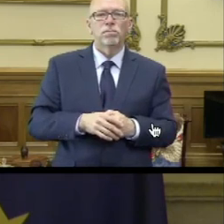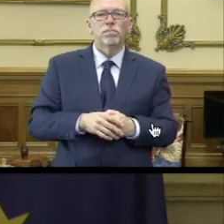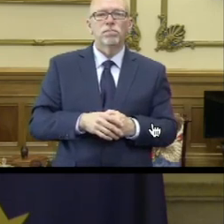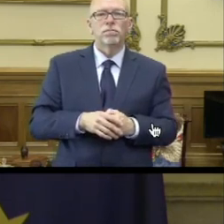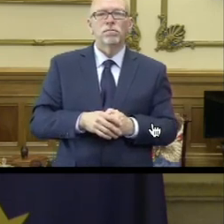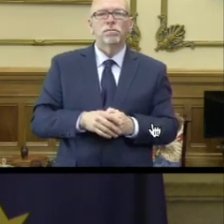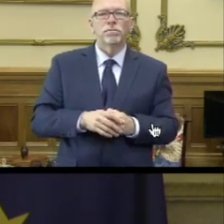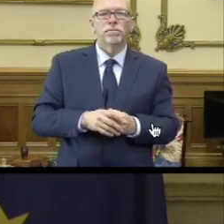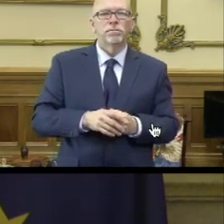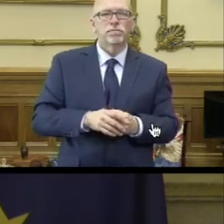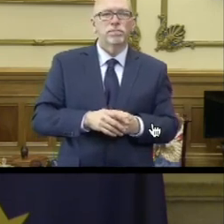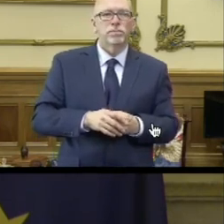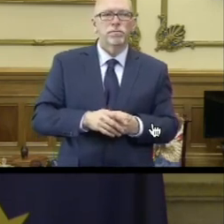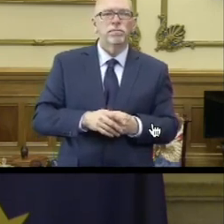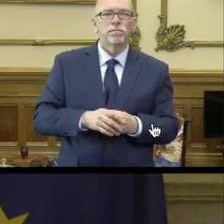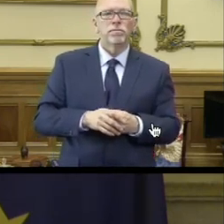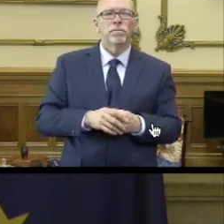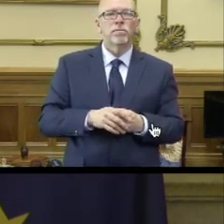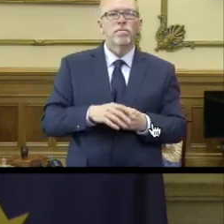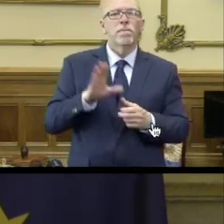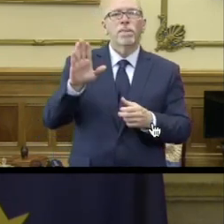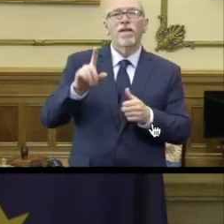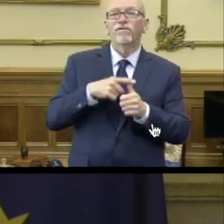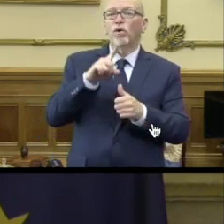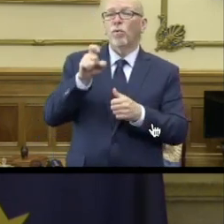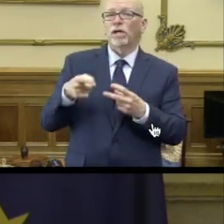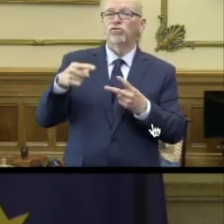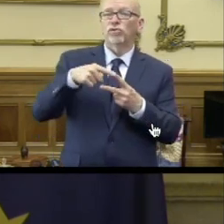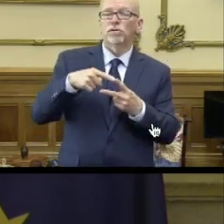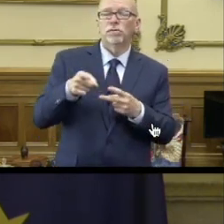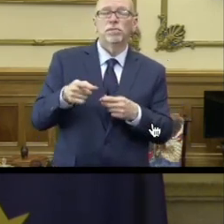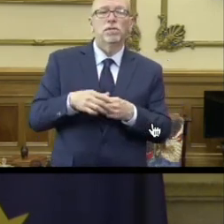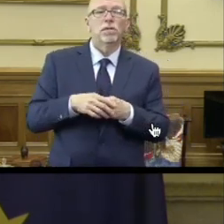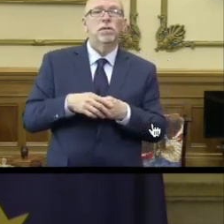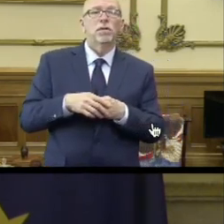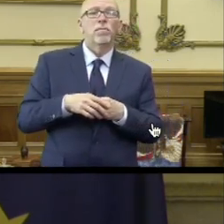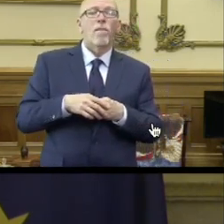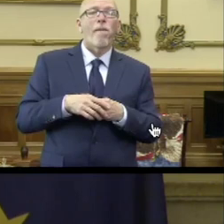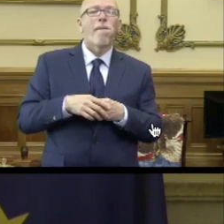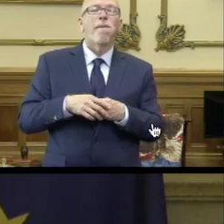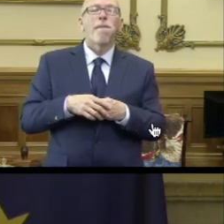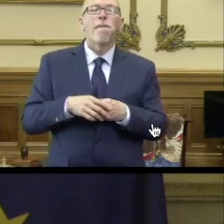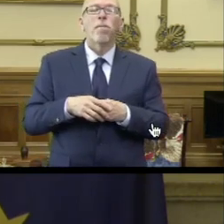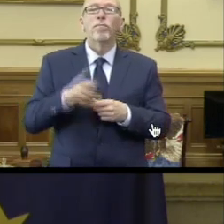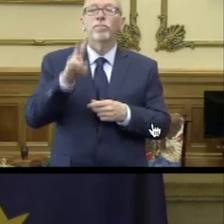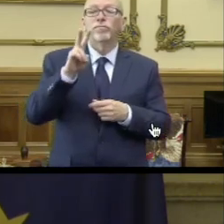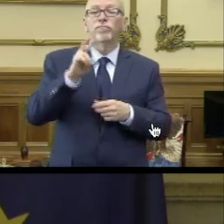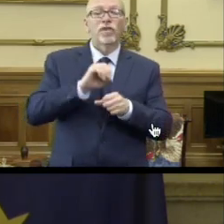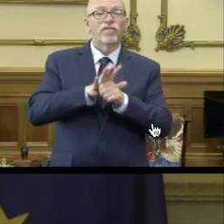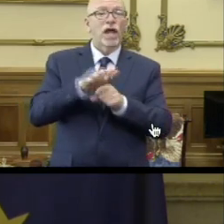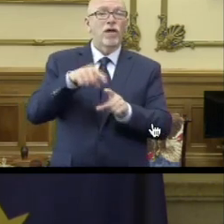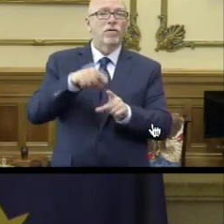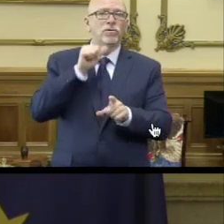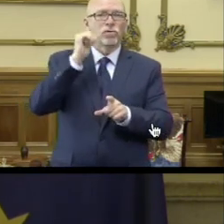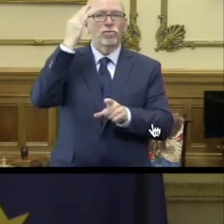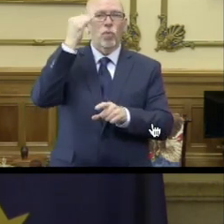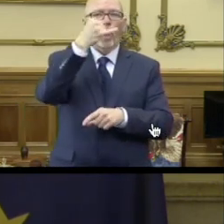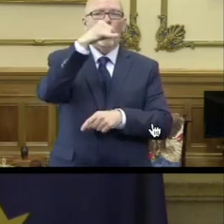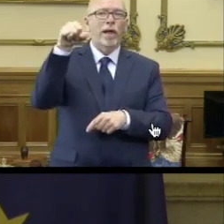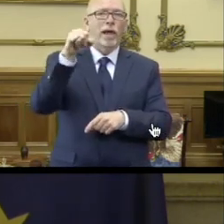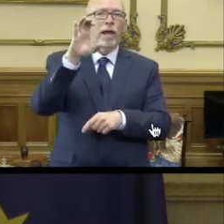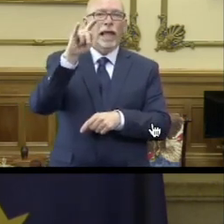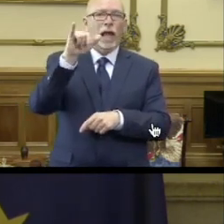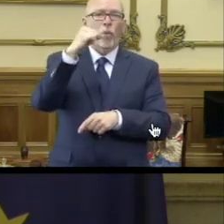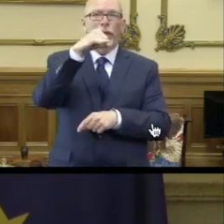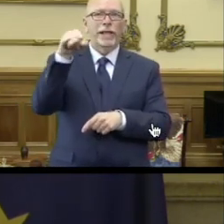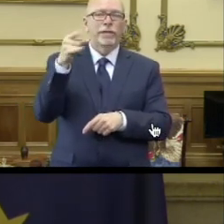To ward your first question, yes, the virus doesn't know any lines in